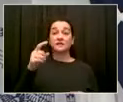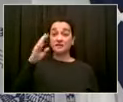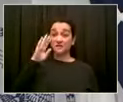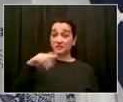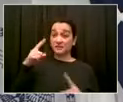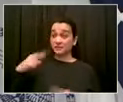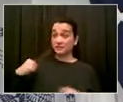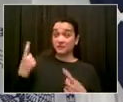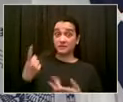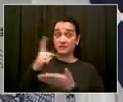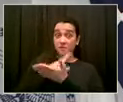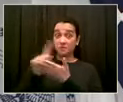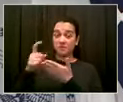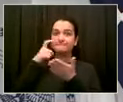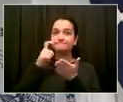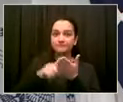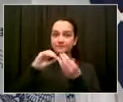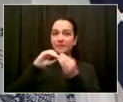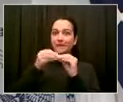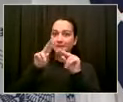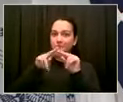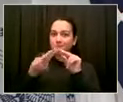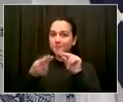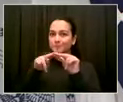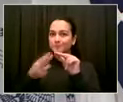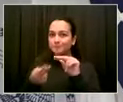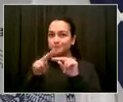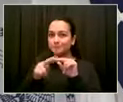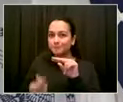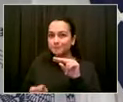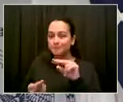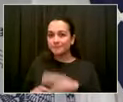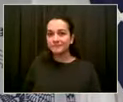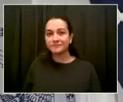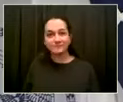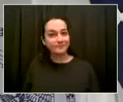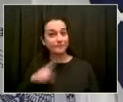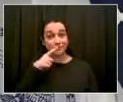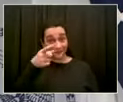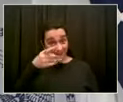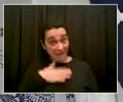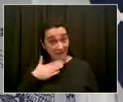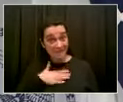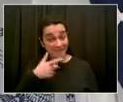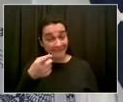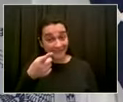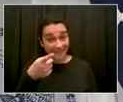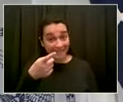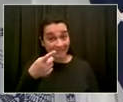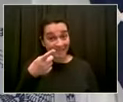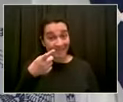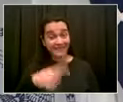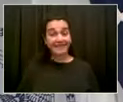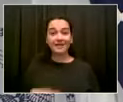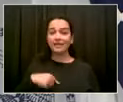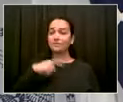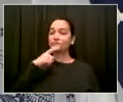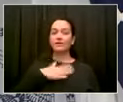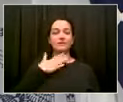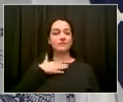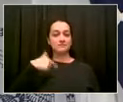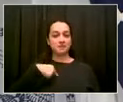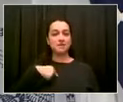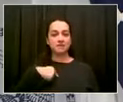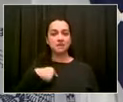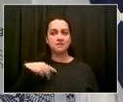I'll keep saying it. If you like these good indicators, if you like the fact that things are getting better, if you like fewer and fewer restrictions and you haven't yet gotten vaccinated,